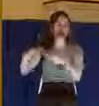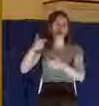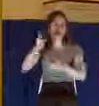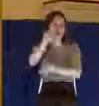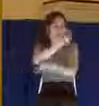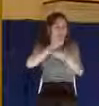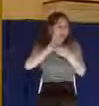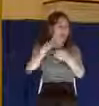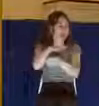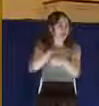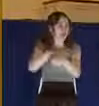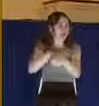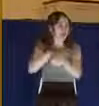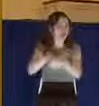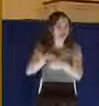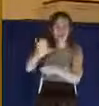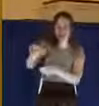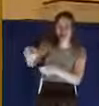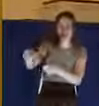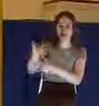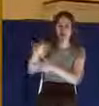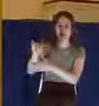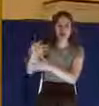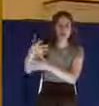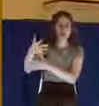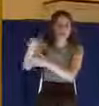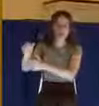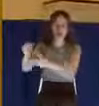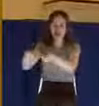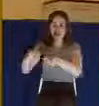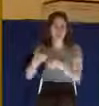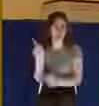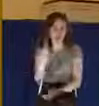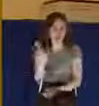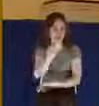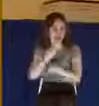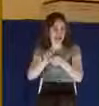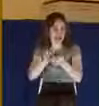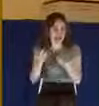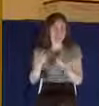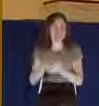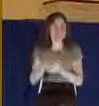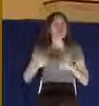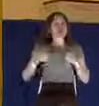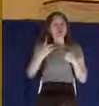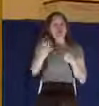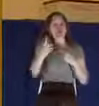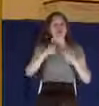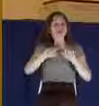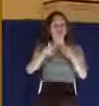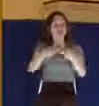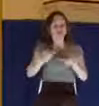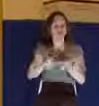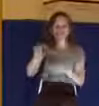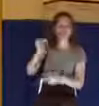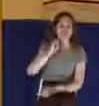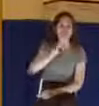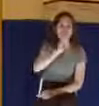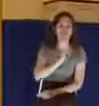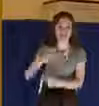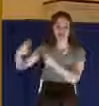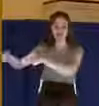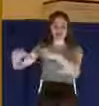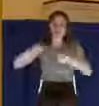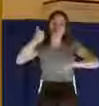this actually took place. There's actually two different sites there in Israel that are debated. The traditional